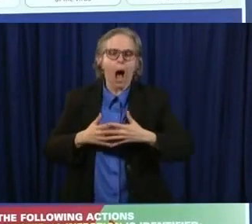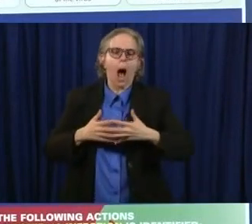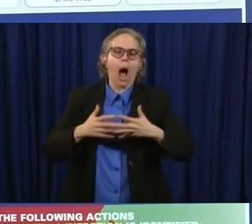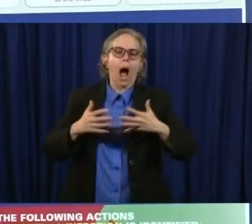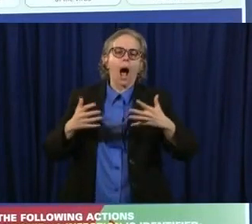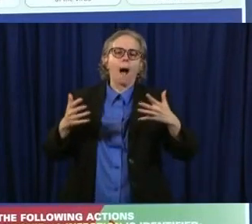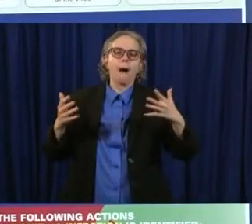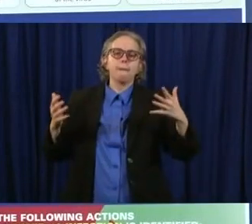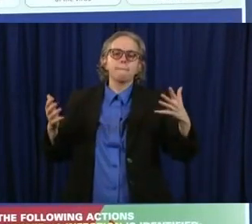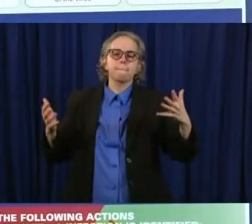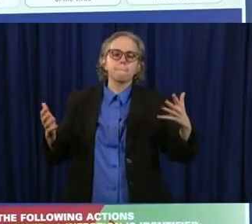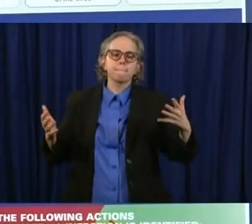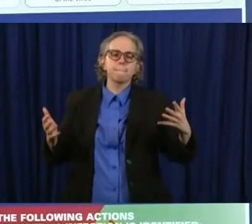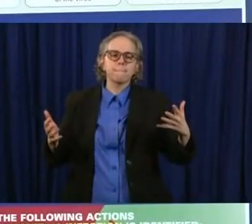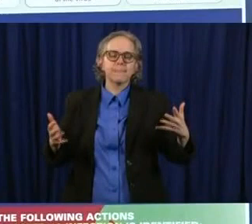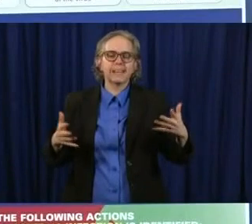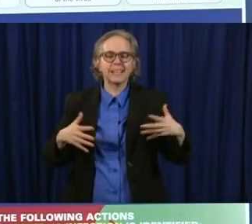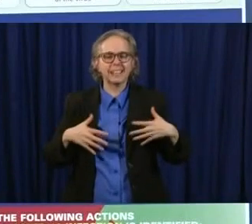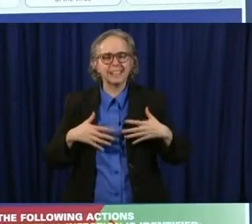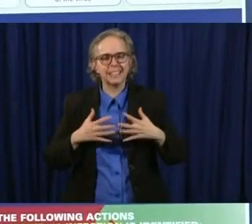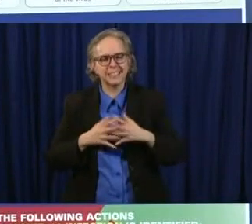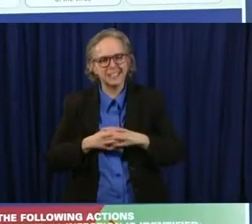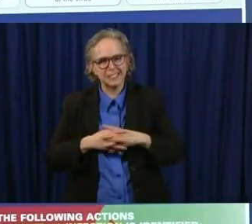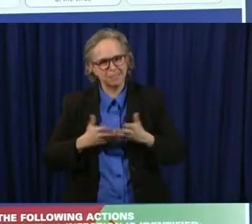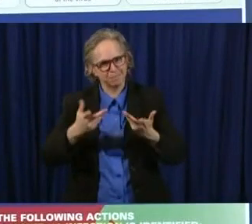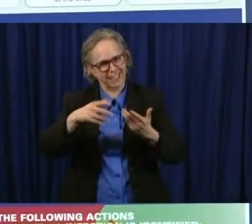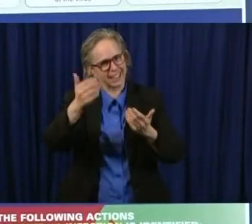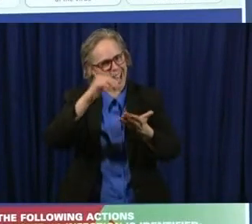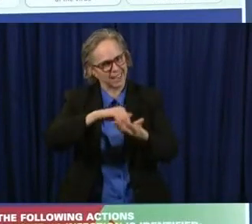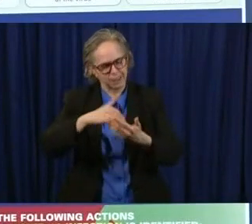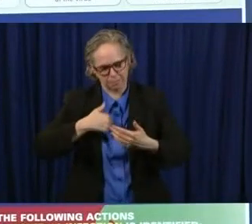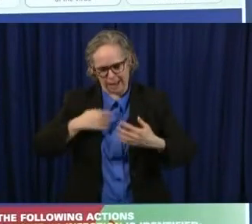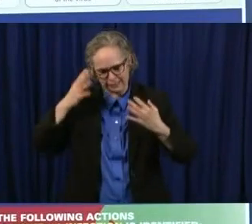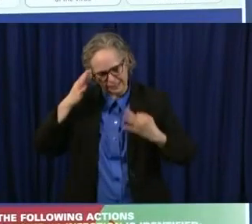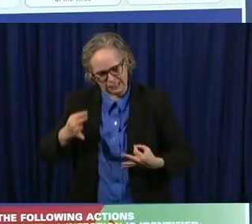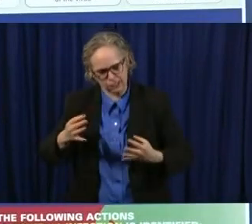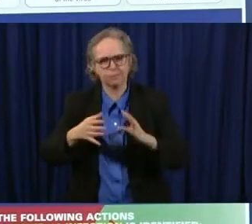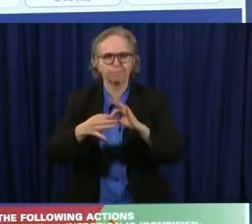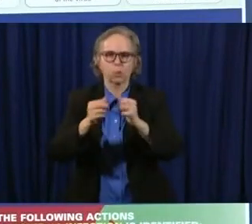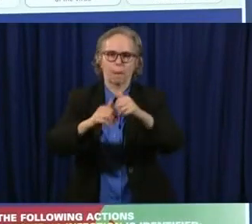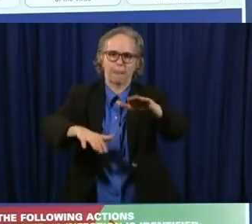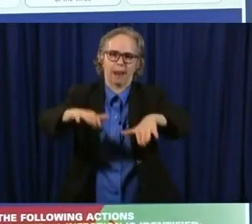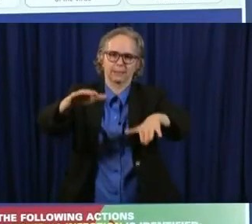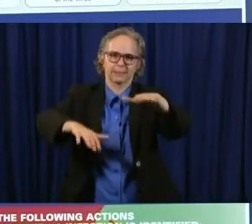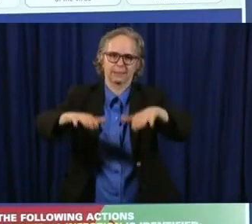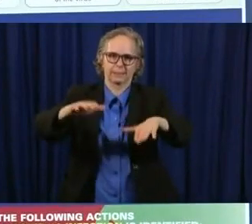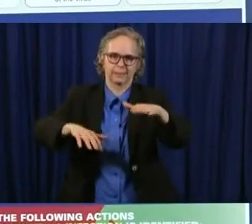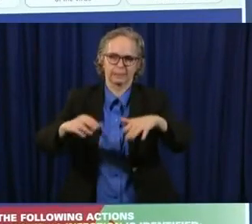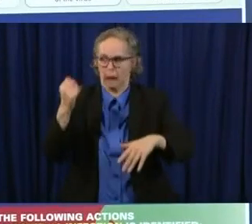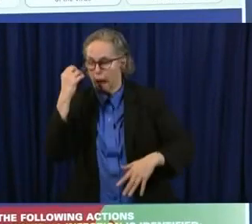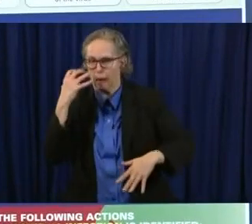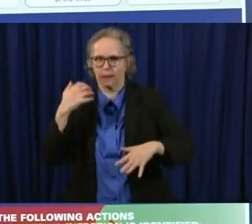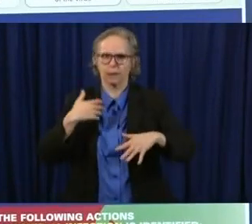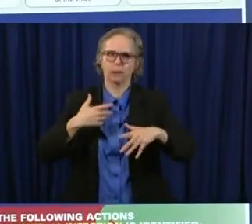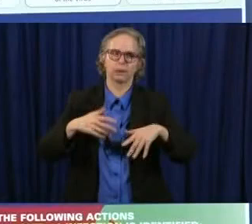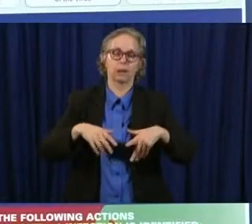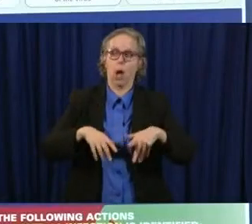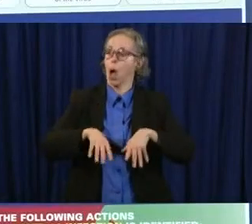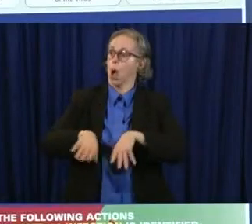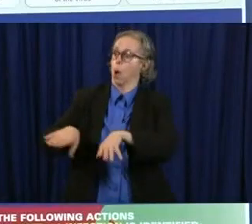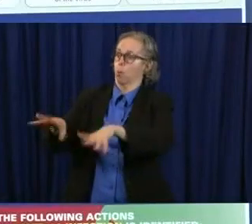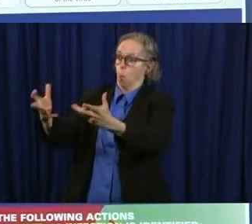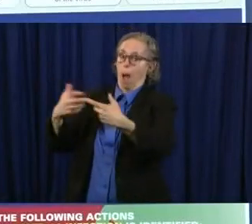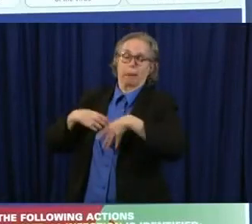look these are a balance and to throw the doors open uh